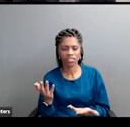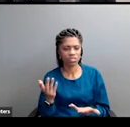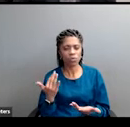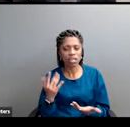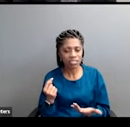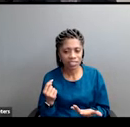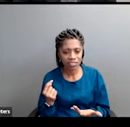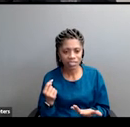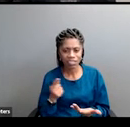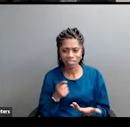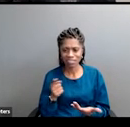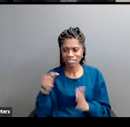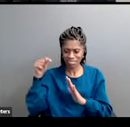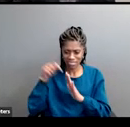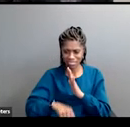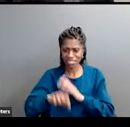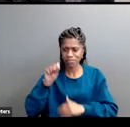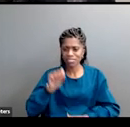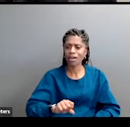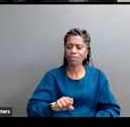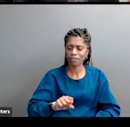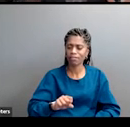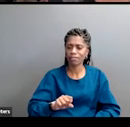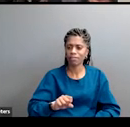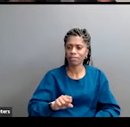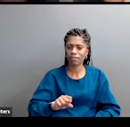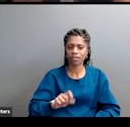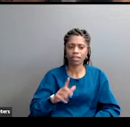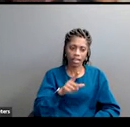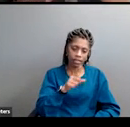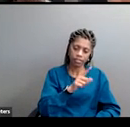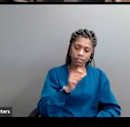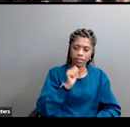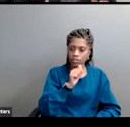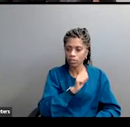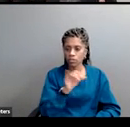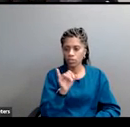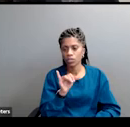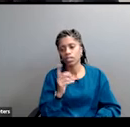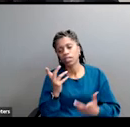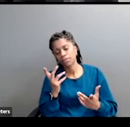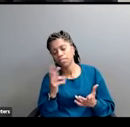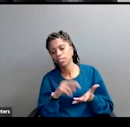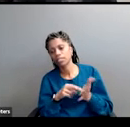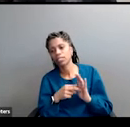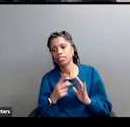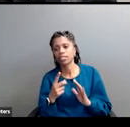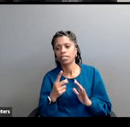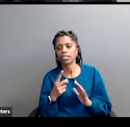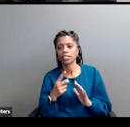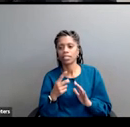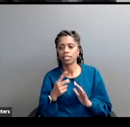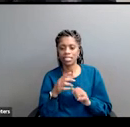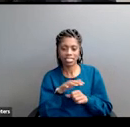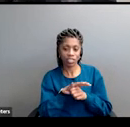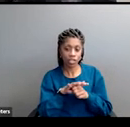Deep South that he's about to win five states in and Arizona, because, okay, he's the sort of local son.